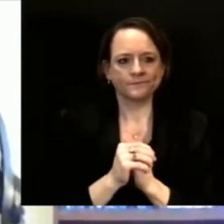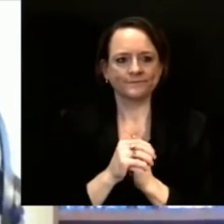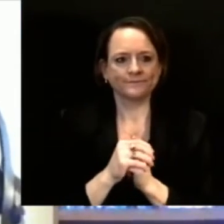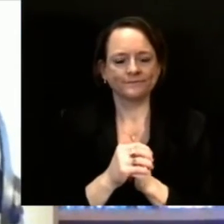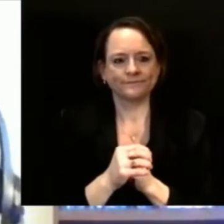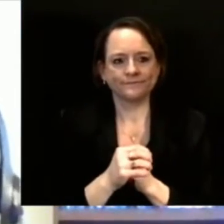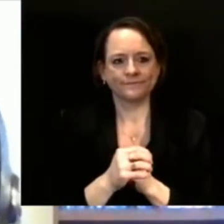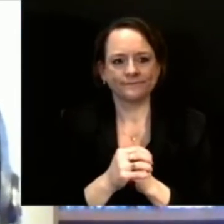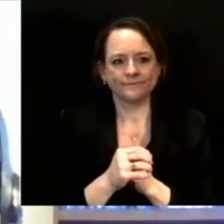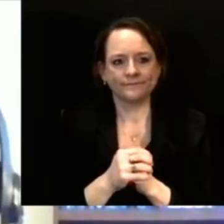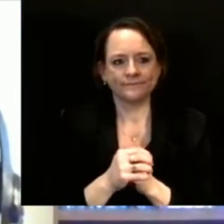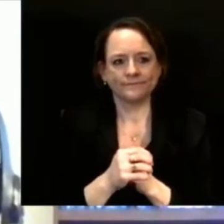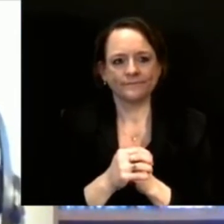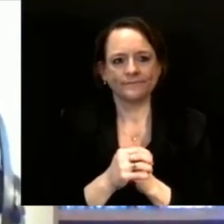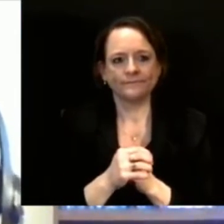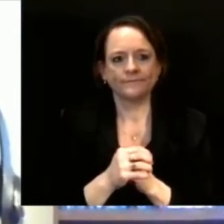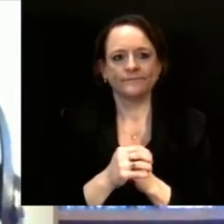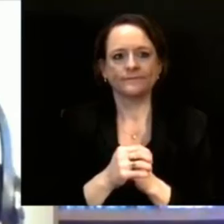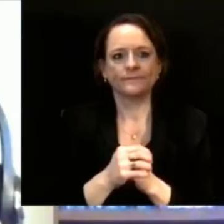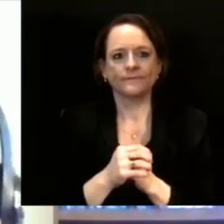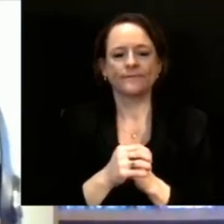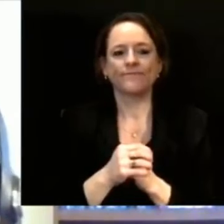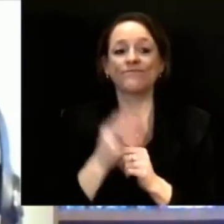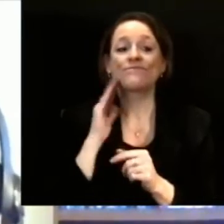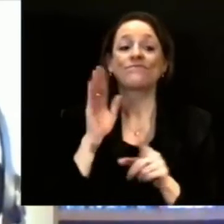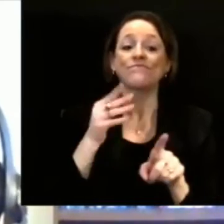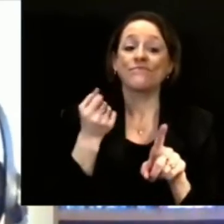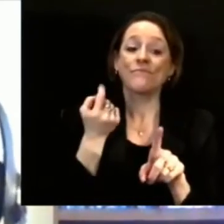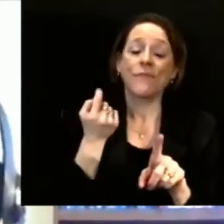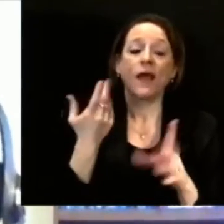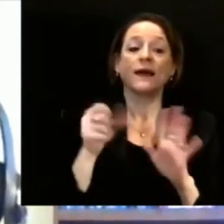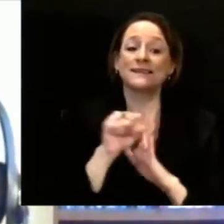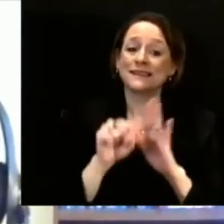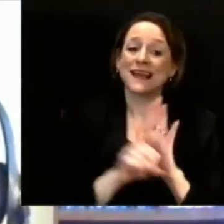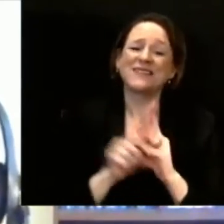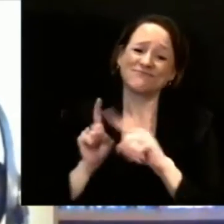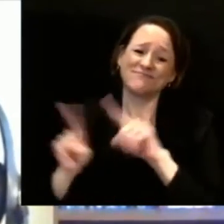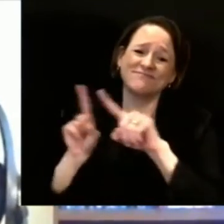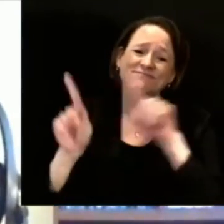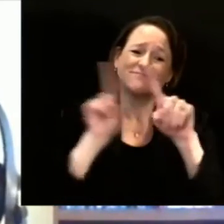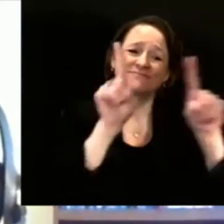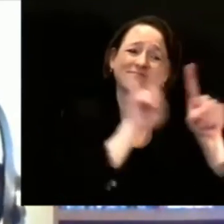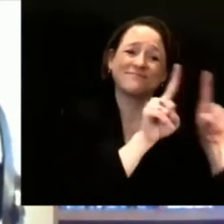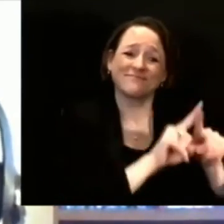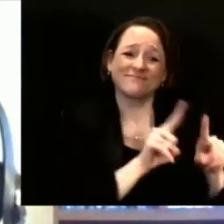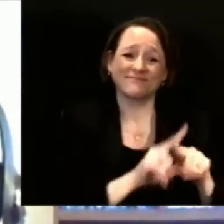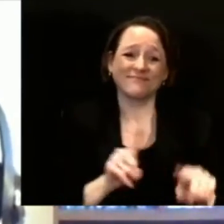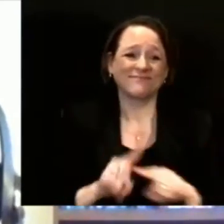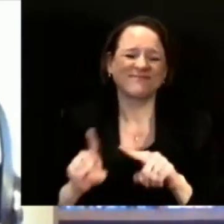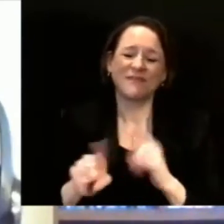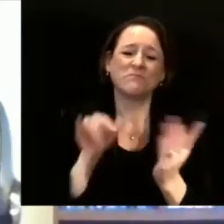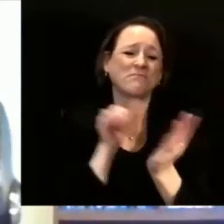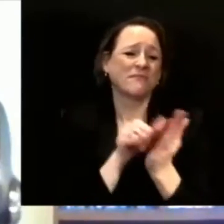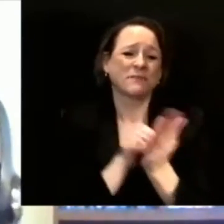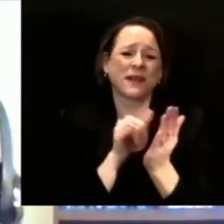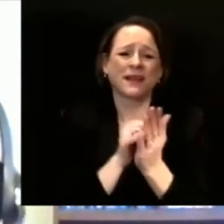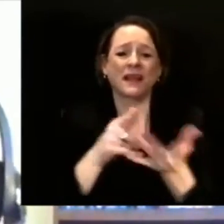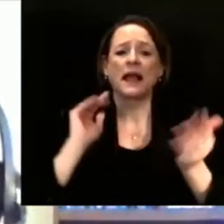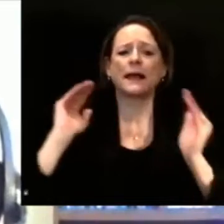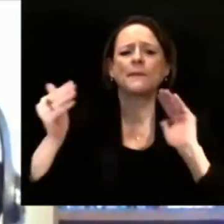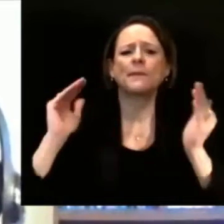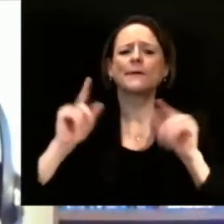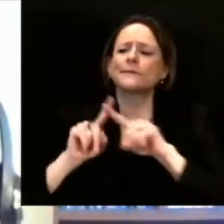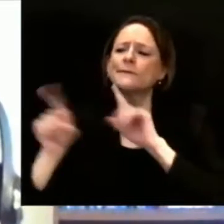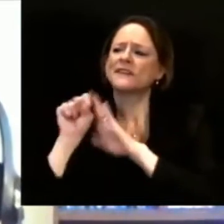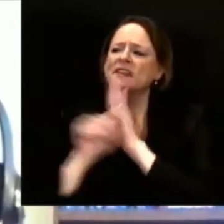their systems a little bit differently. And Wisconsin has relied on the healthcare